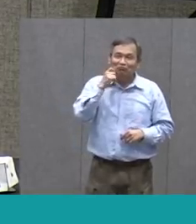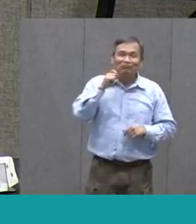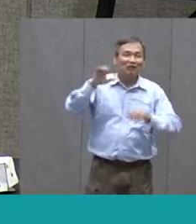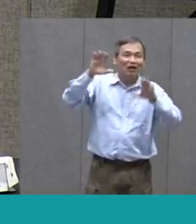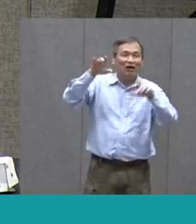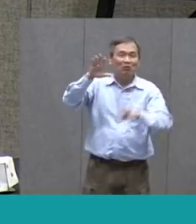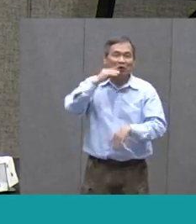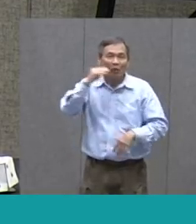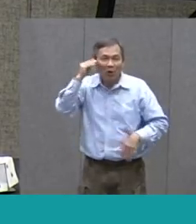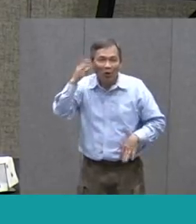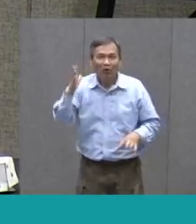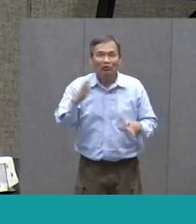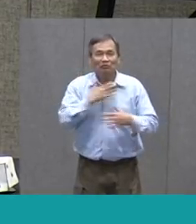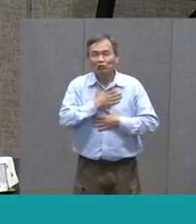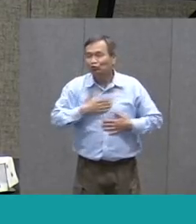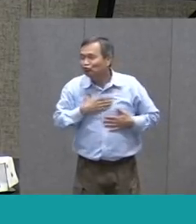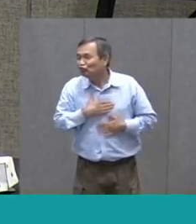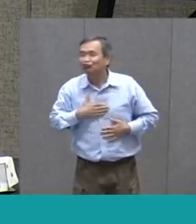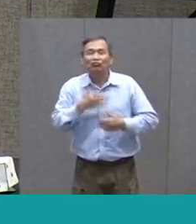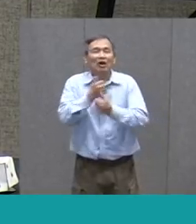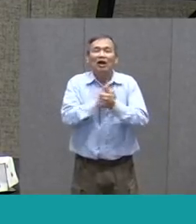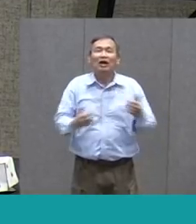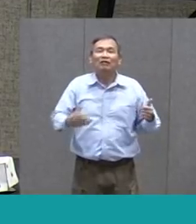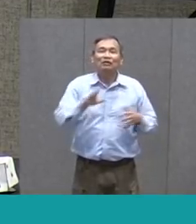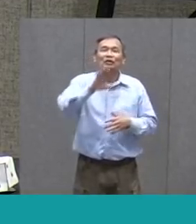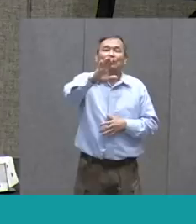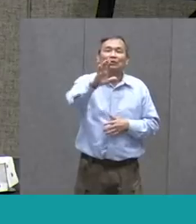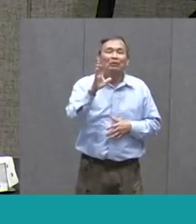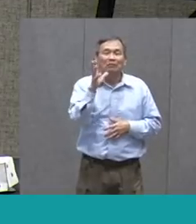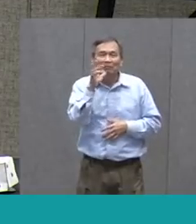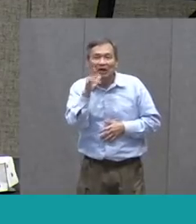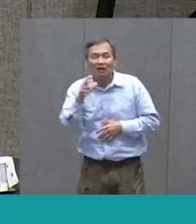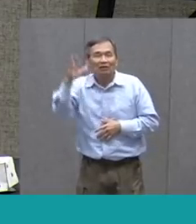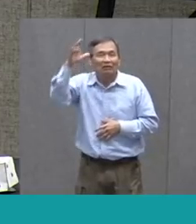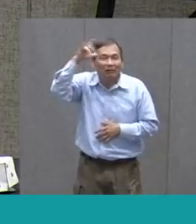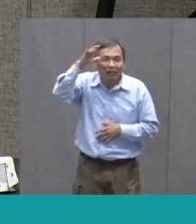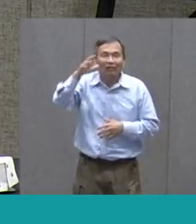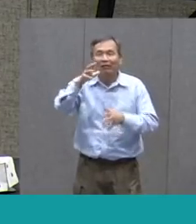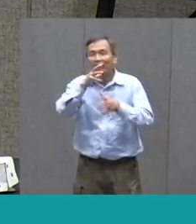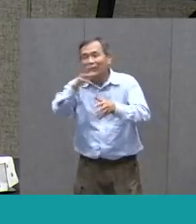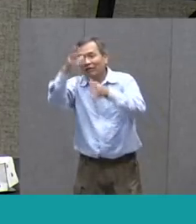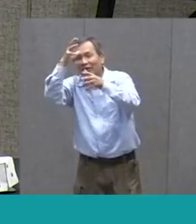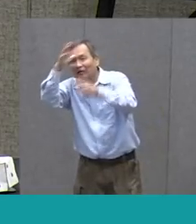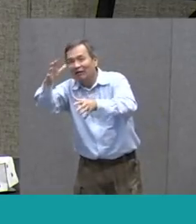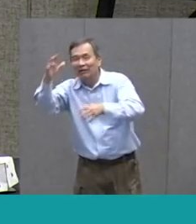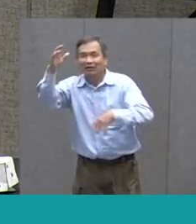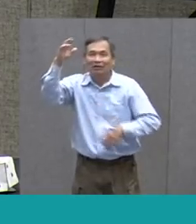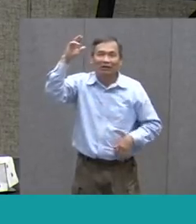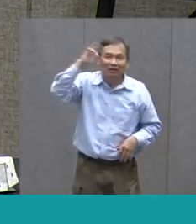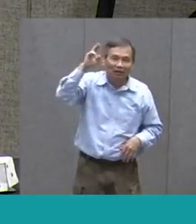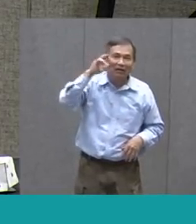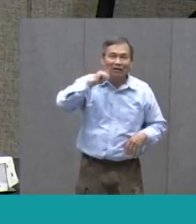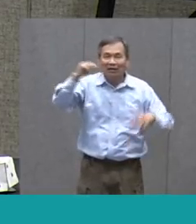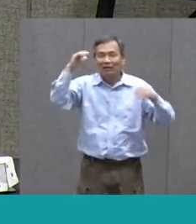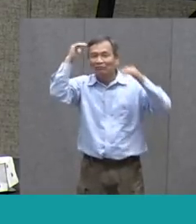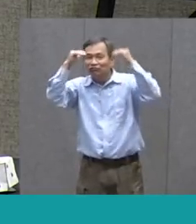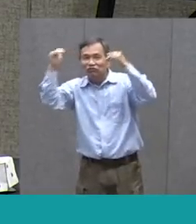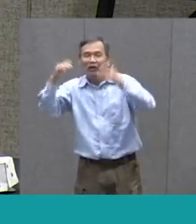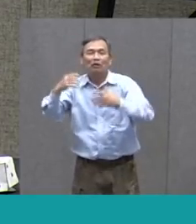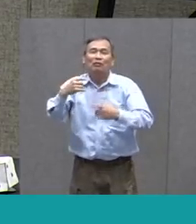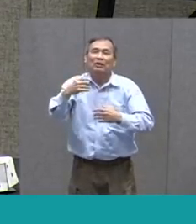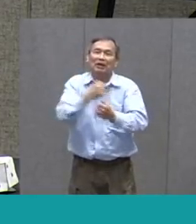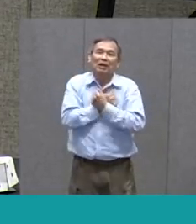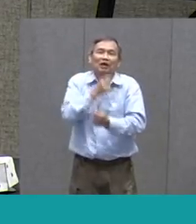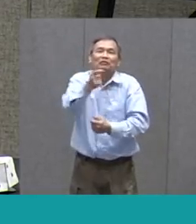Continue enjoying everything That your parents and grandparents And people around you Are having you do We love you We miss